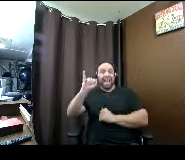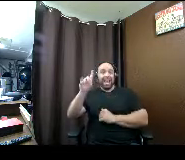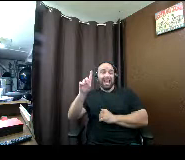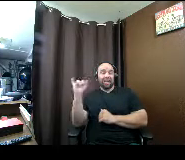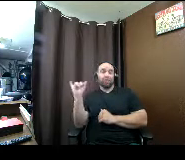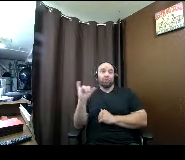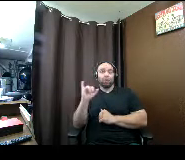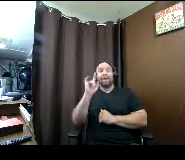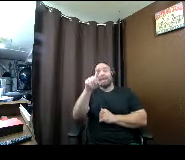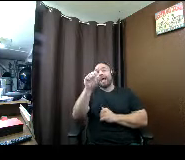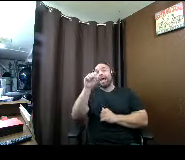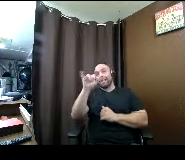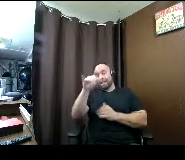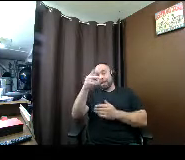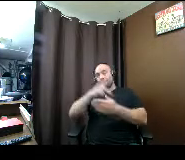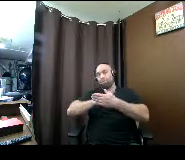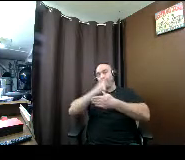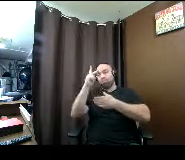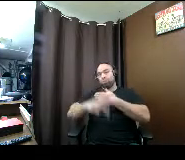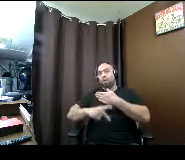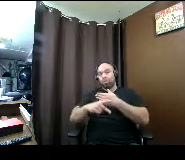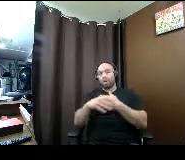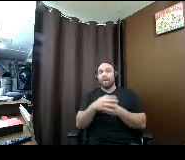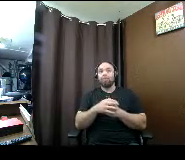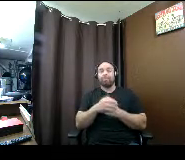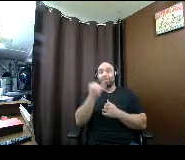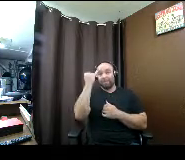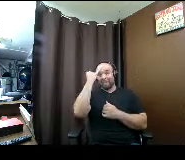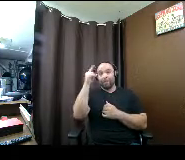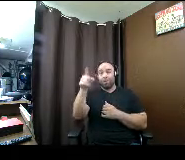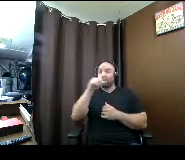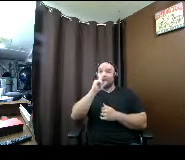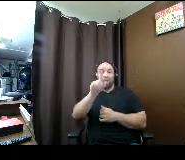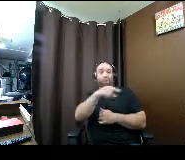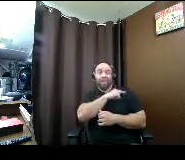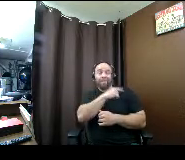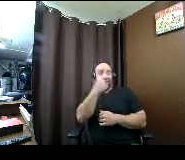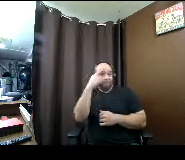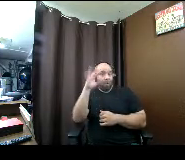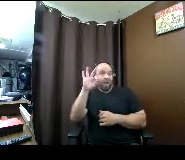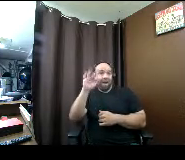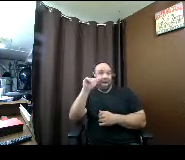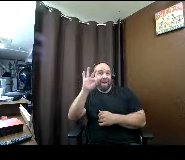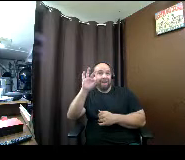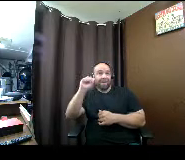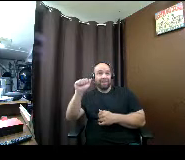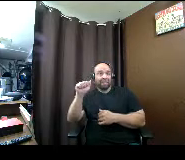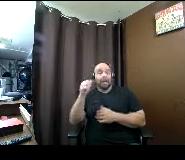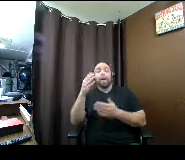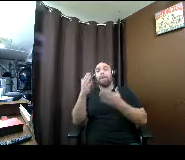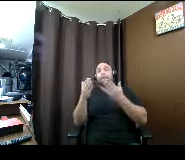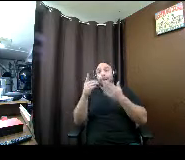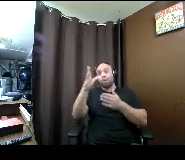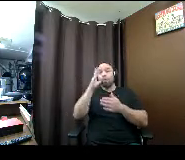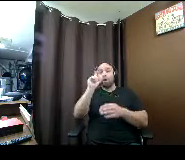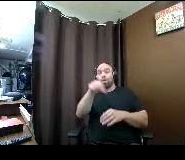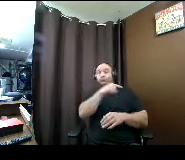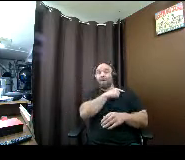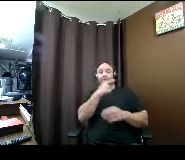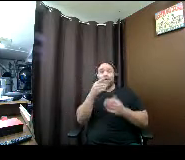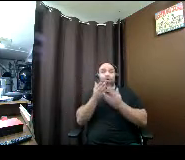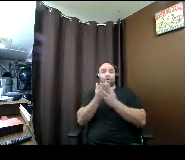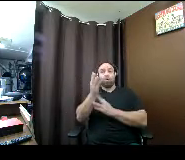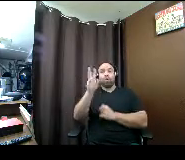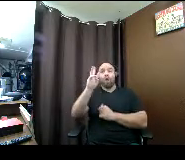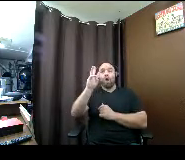our state aid programs if you don't qualify for the fossa you may qualify for funding through the wassa which is our